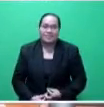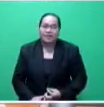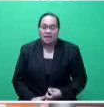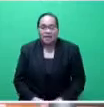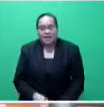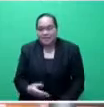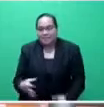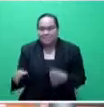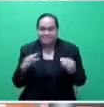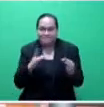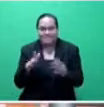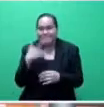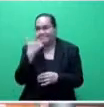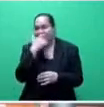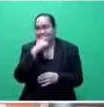Mr Speaker Sir.